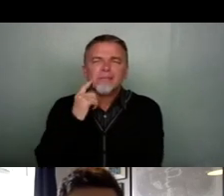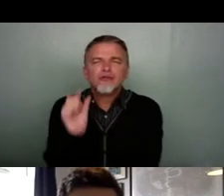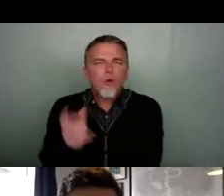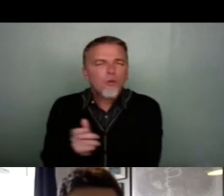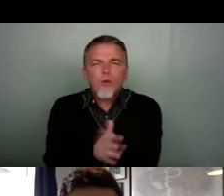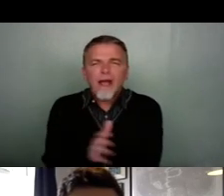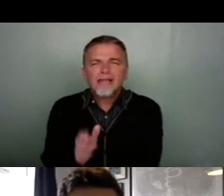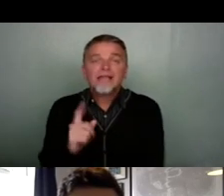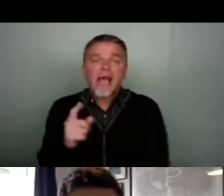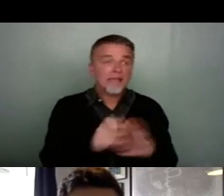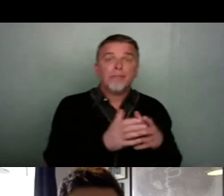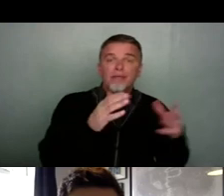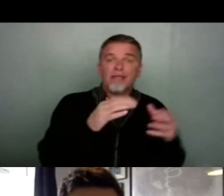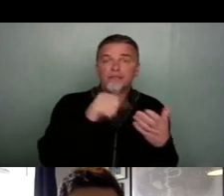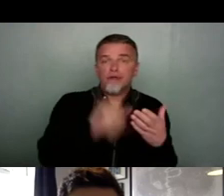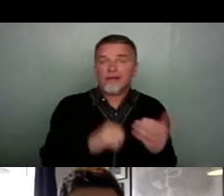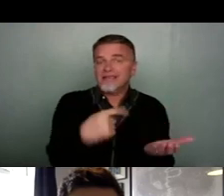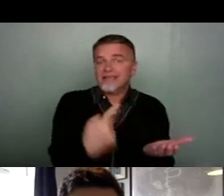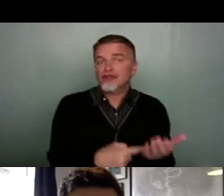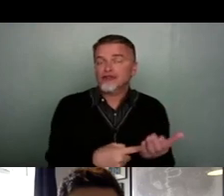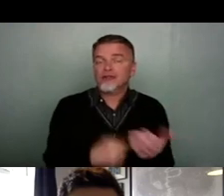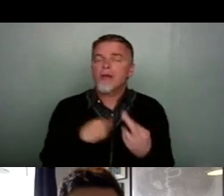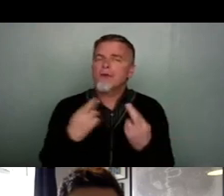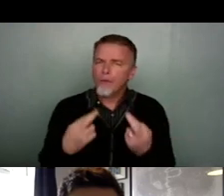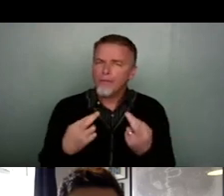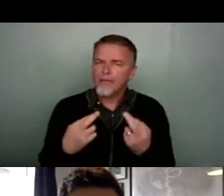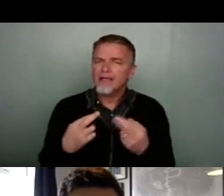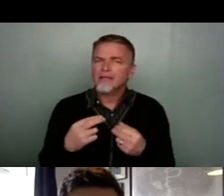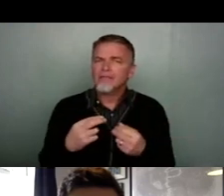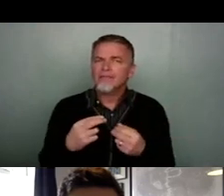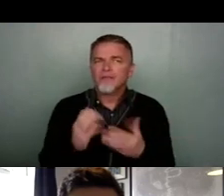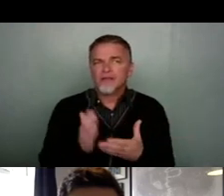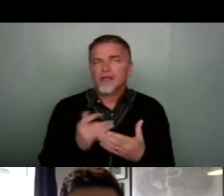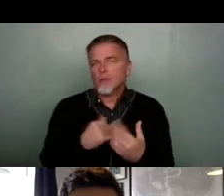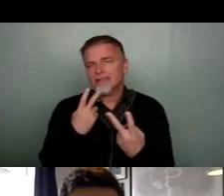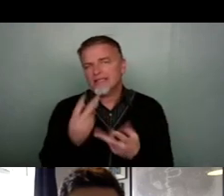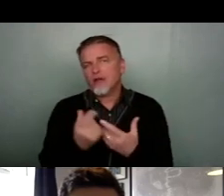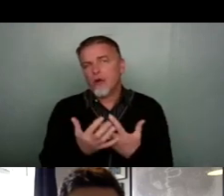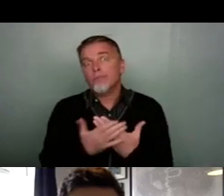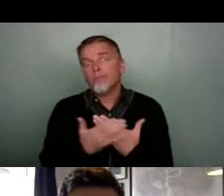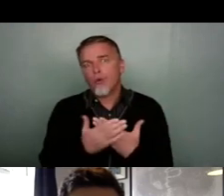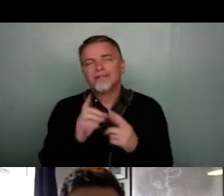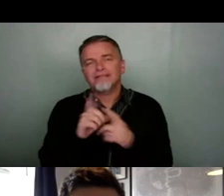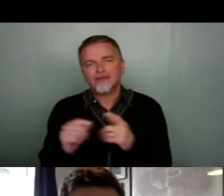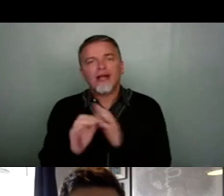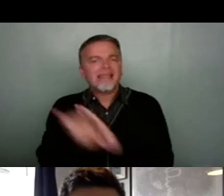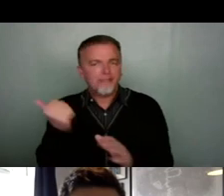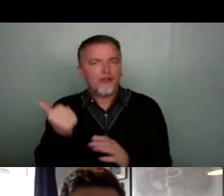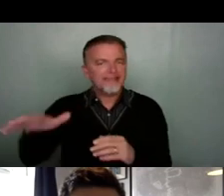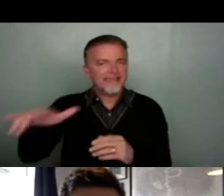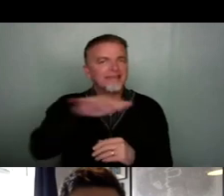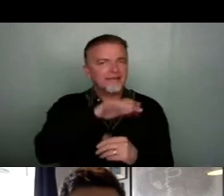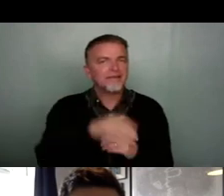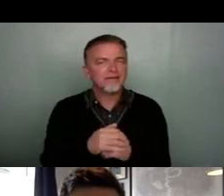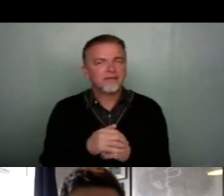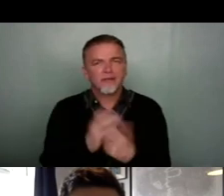in bigger programming decisions. I'm hoping that, you know, certainly we'll see a lot more digital expertise. There's loads